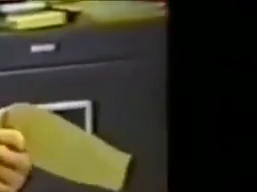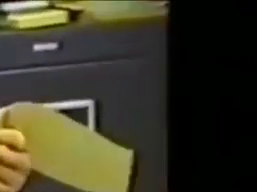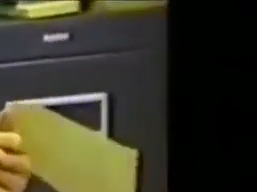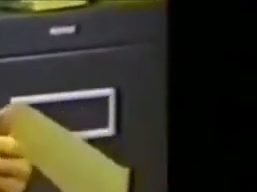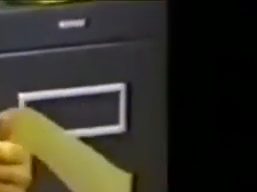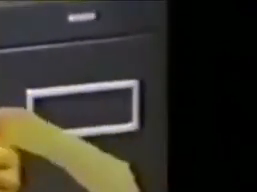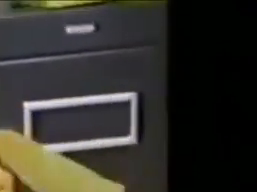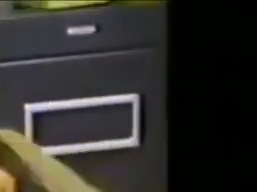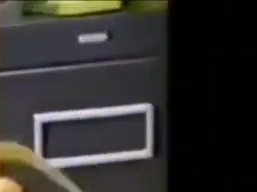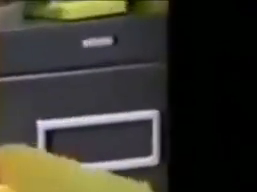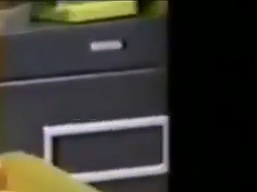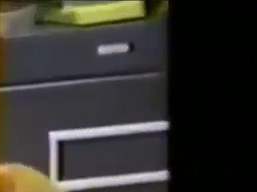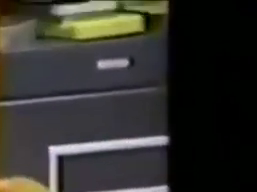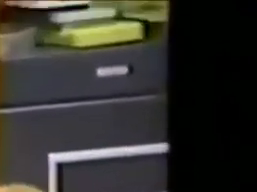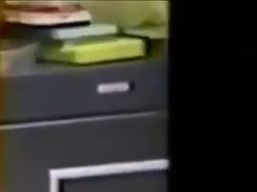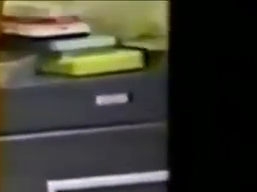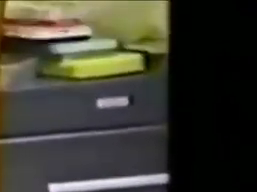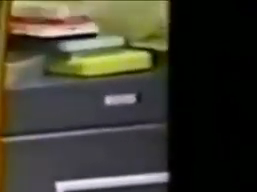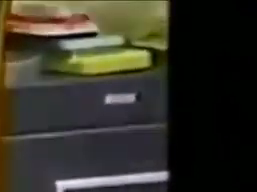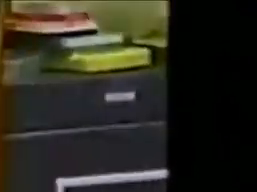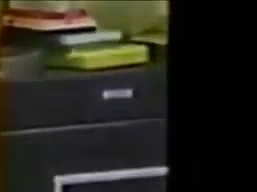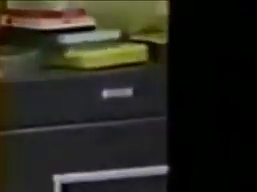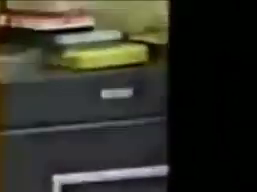Which part do you think is the flowers?